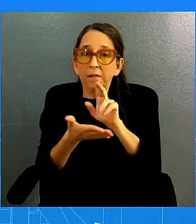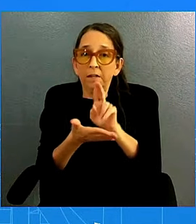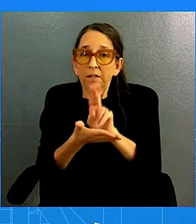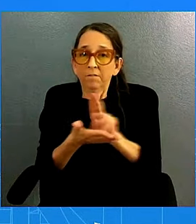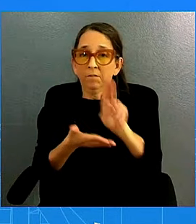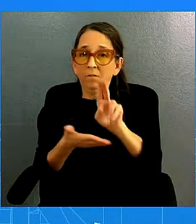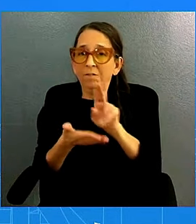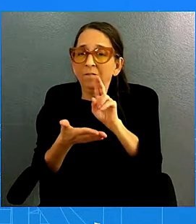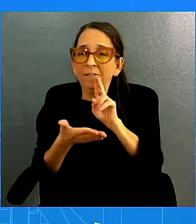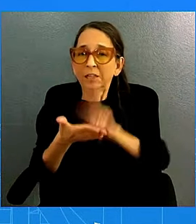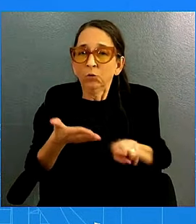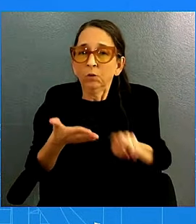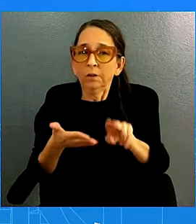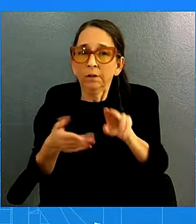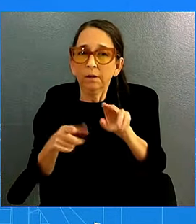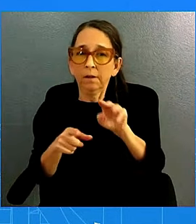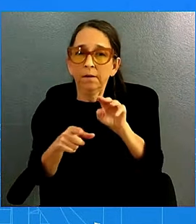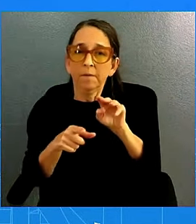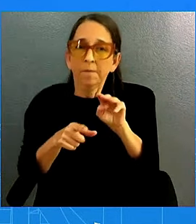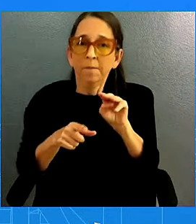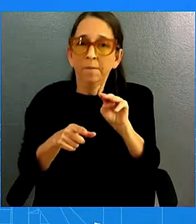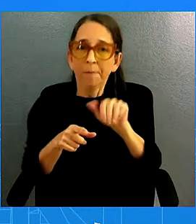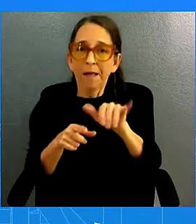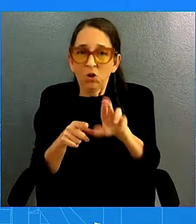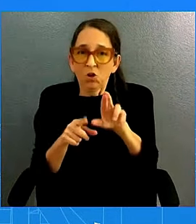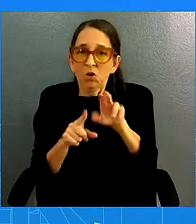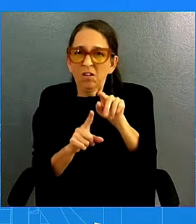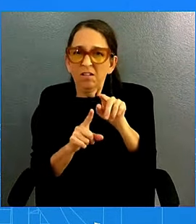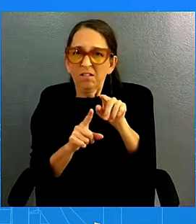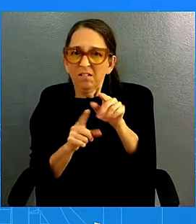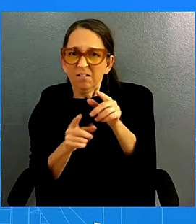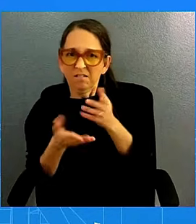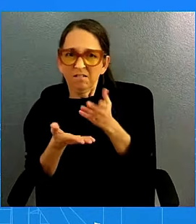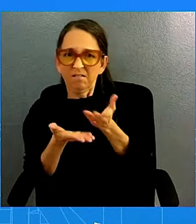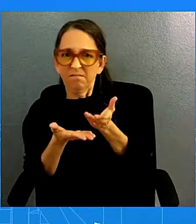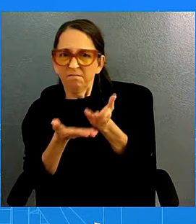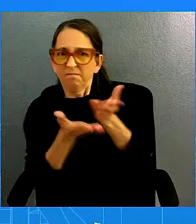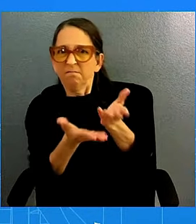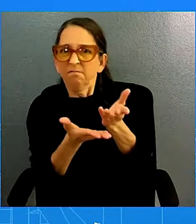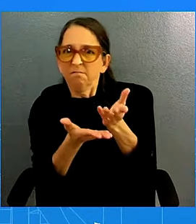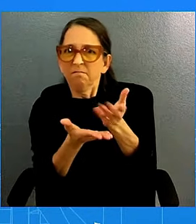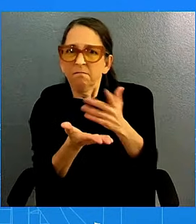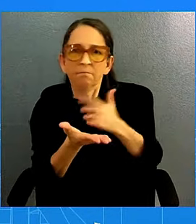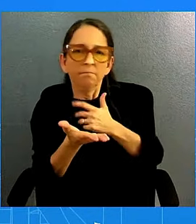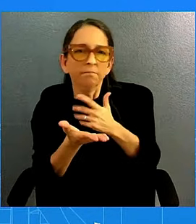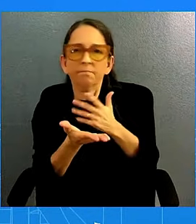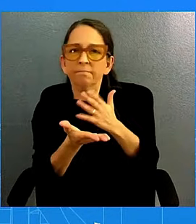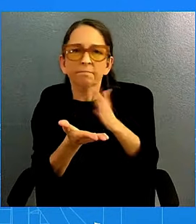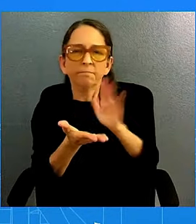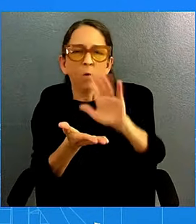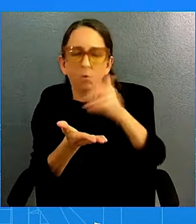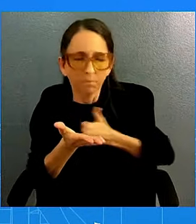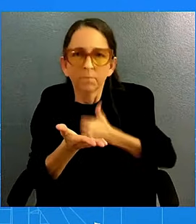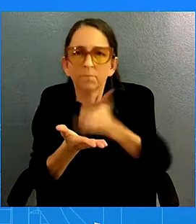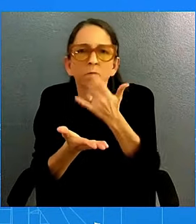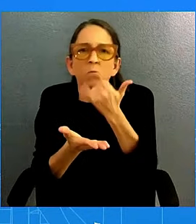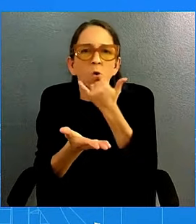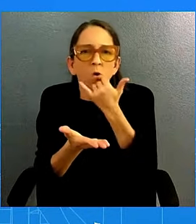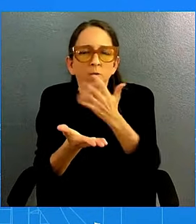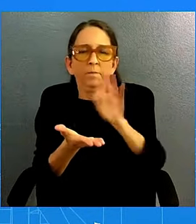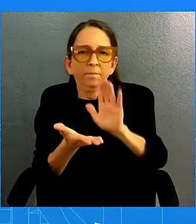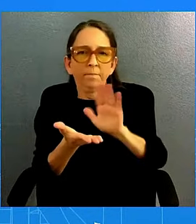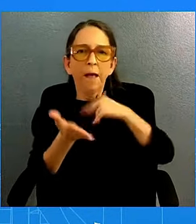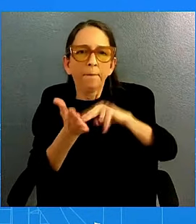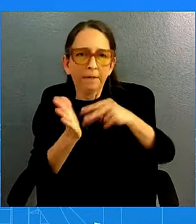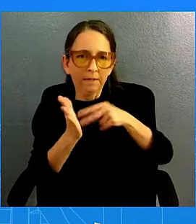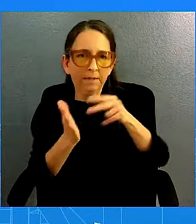leave it to them. I'm sorry, not Secretary Mayorkas. The Department of Justice Secretary. But, yeah,